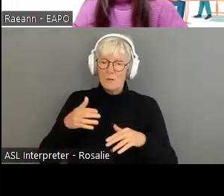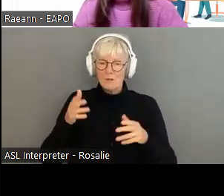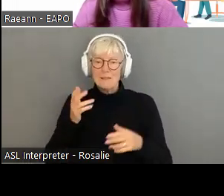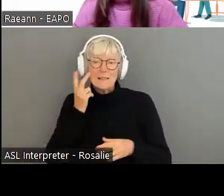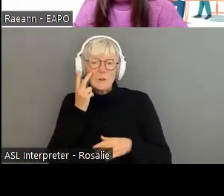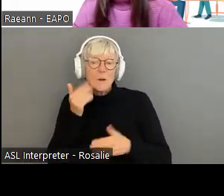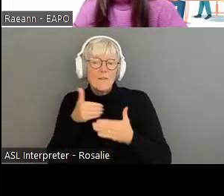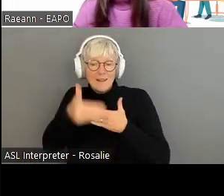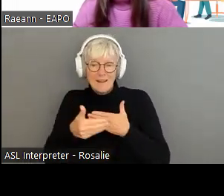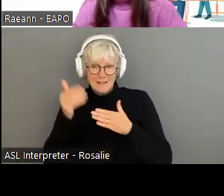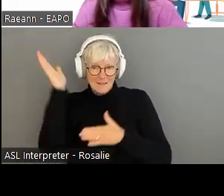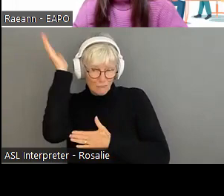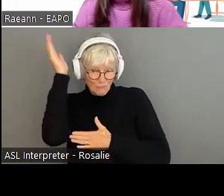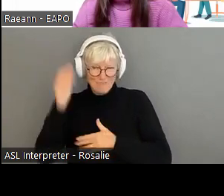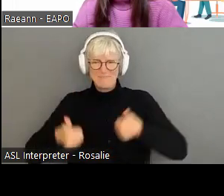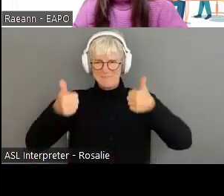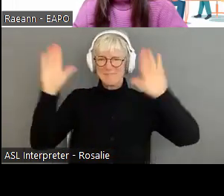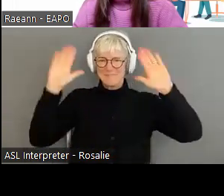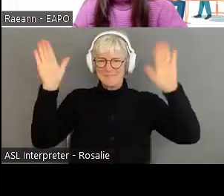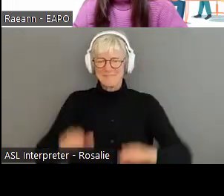few minutes. Thank you. Thanks everyone.